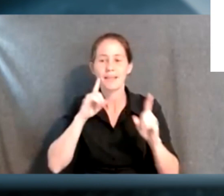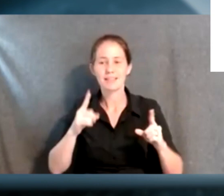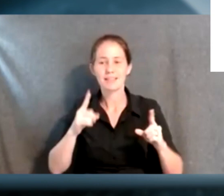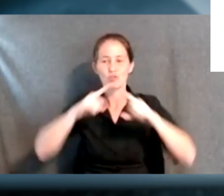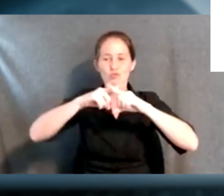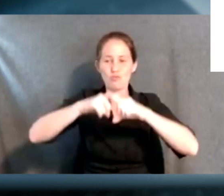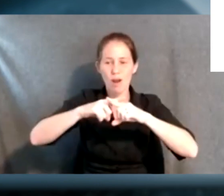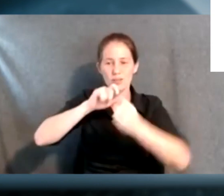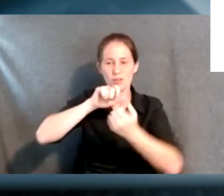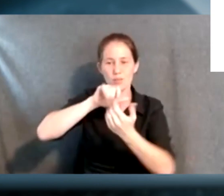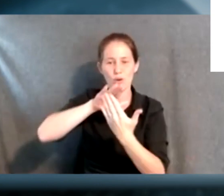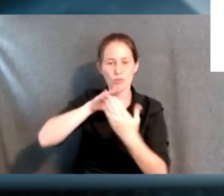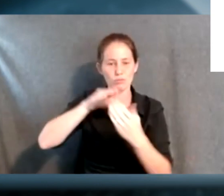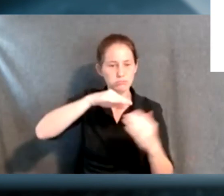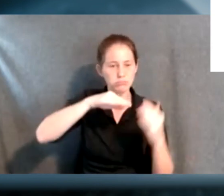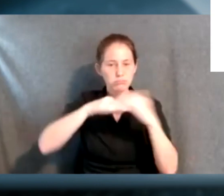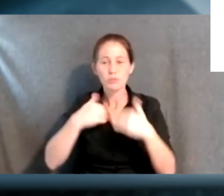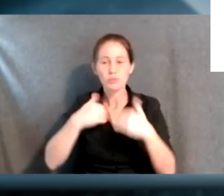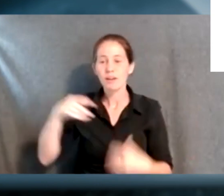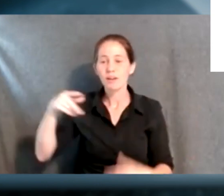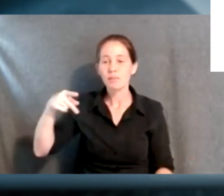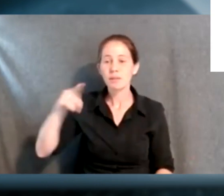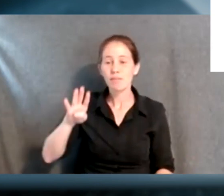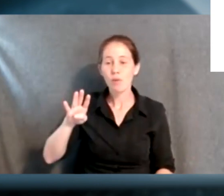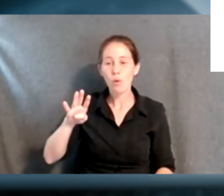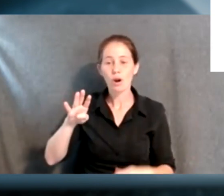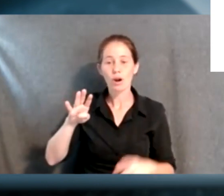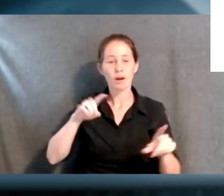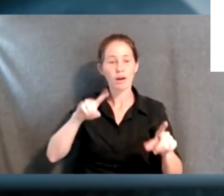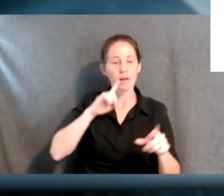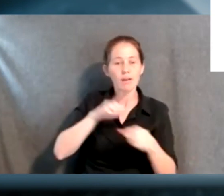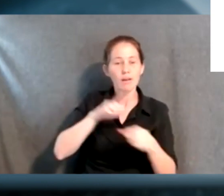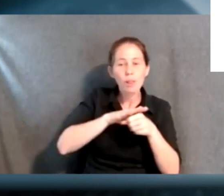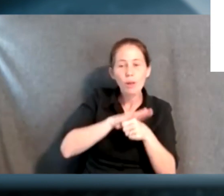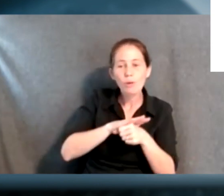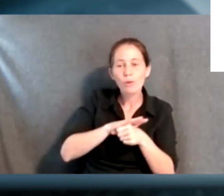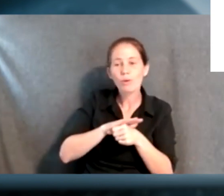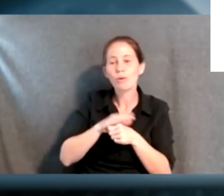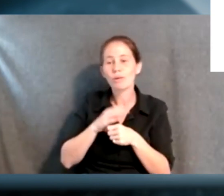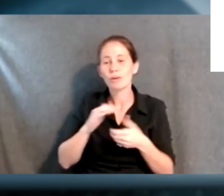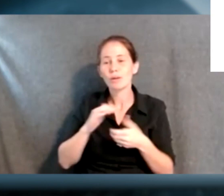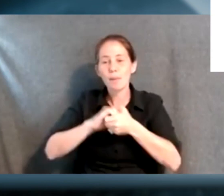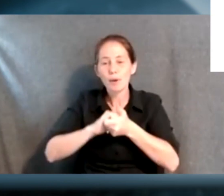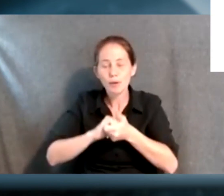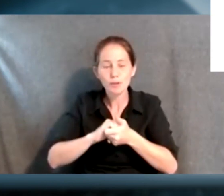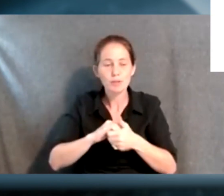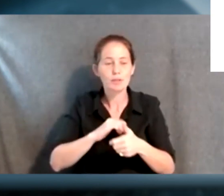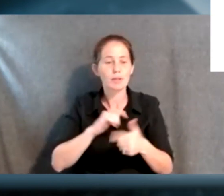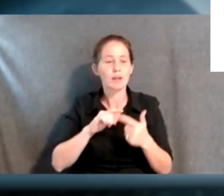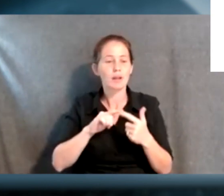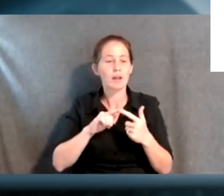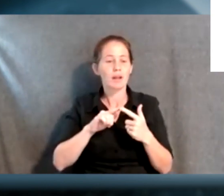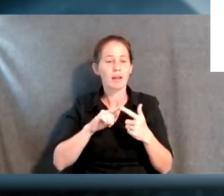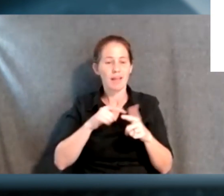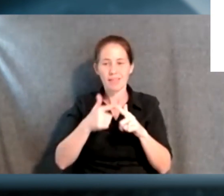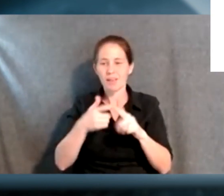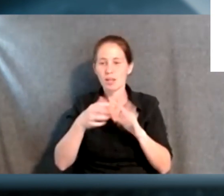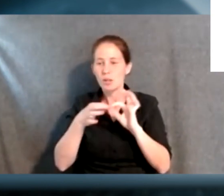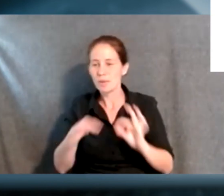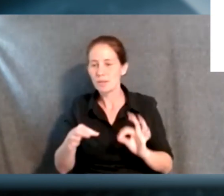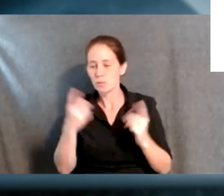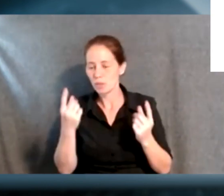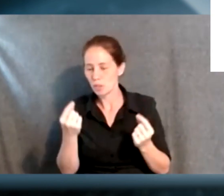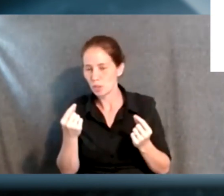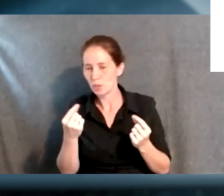Grant mentioned a second ago, you have P4. This is the Heinz and Daumann's local partners with this framework. And yet, and then you mentioned we do